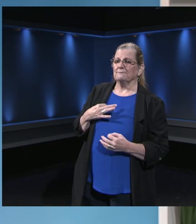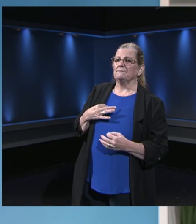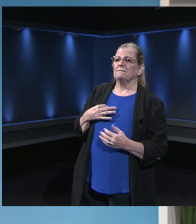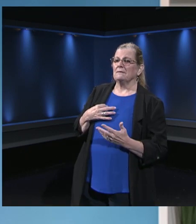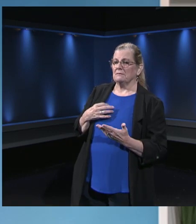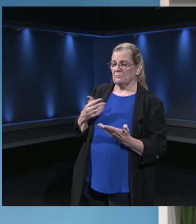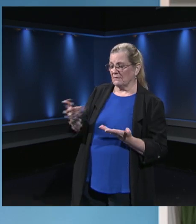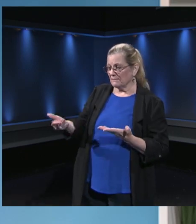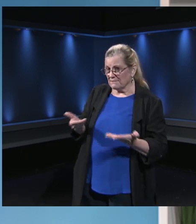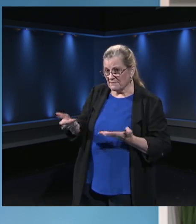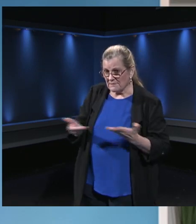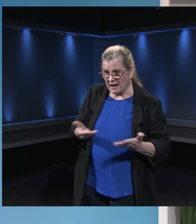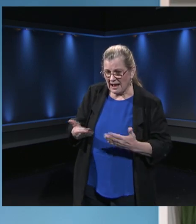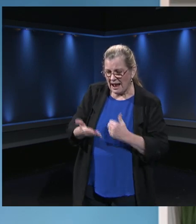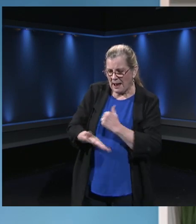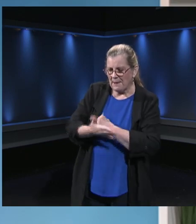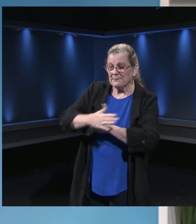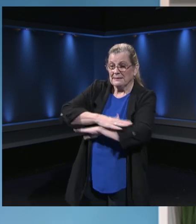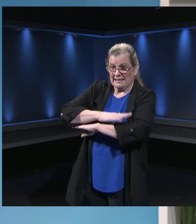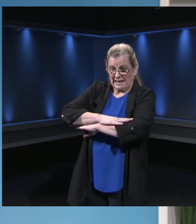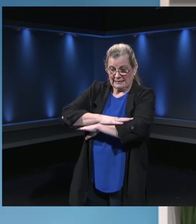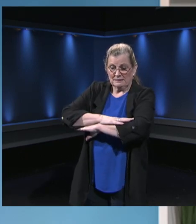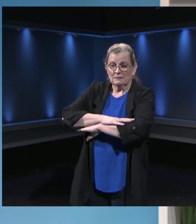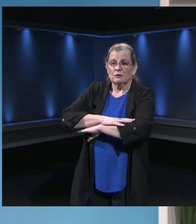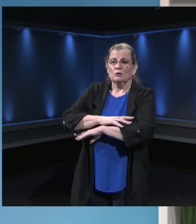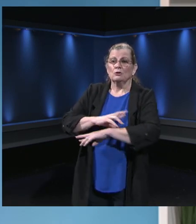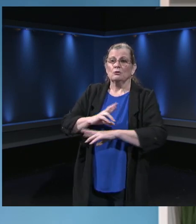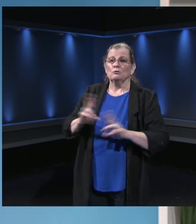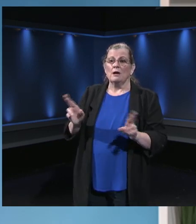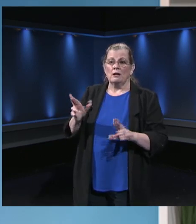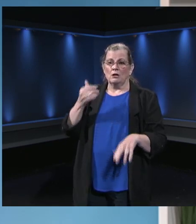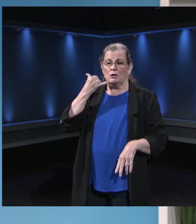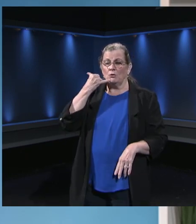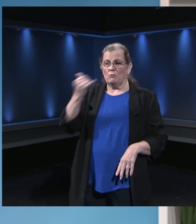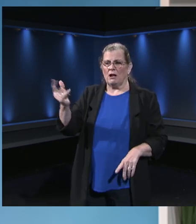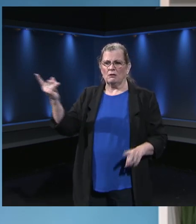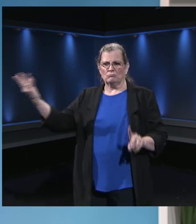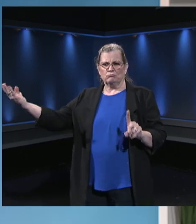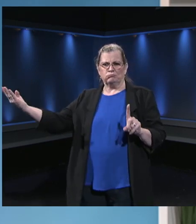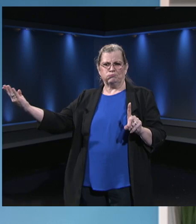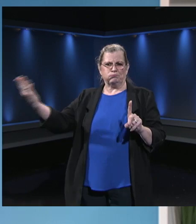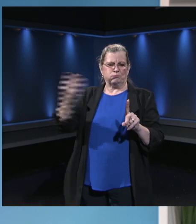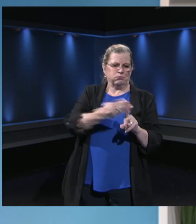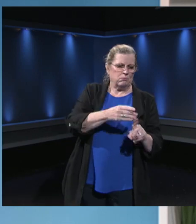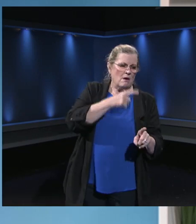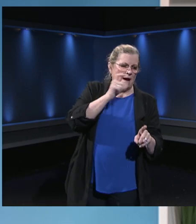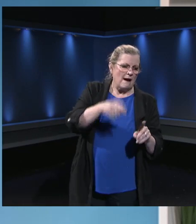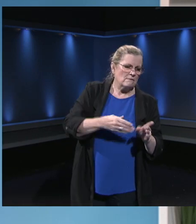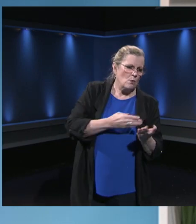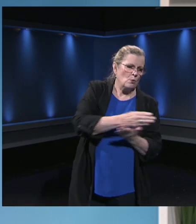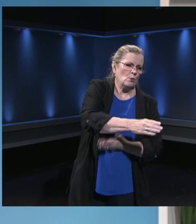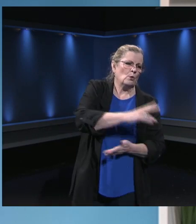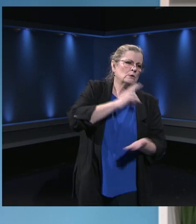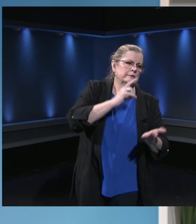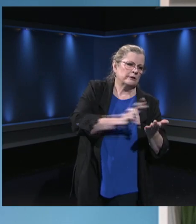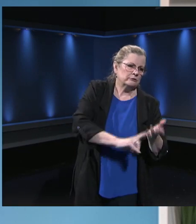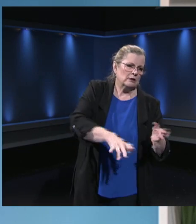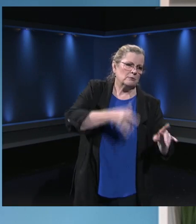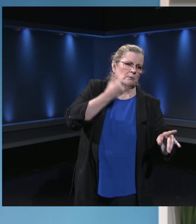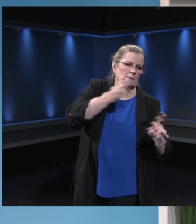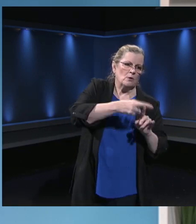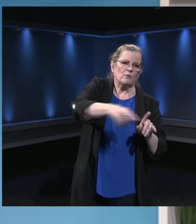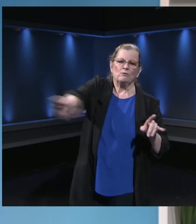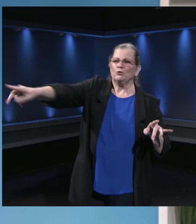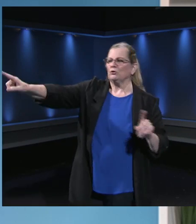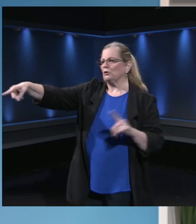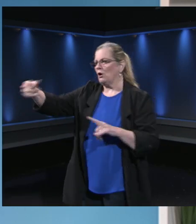parents can call that number directly without having to go through their school, through their teacher. And there are folks on the other end of the line that